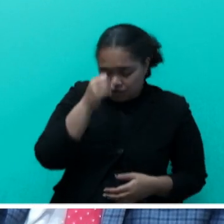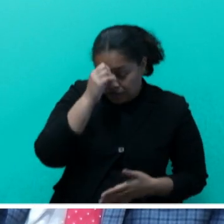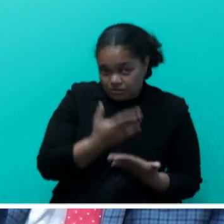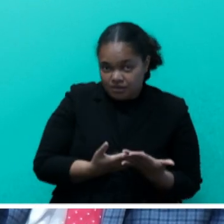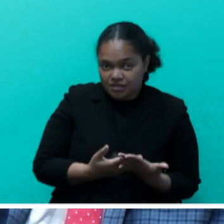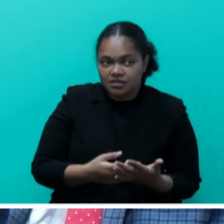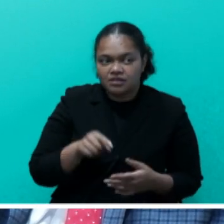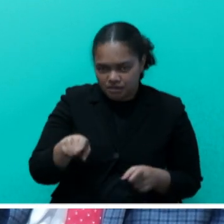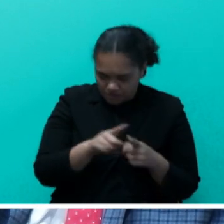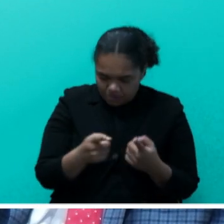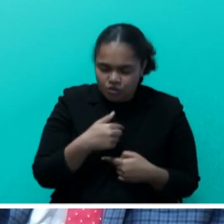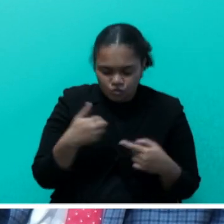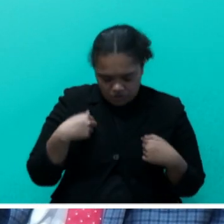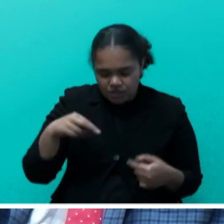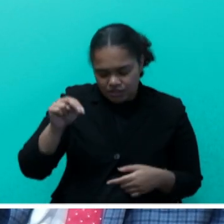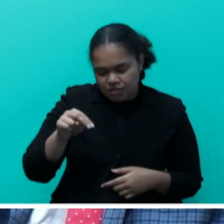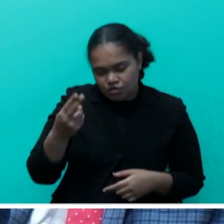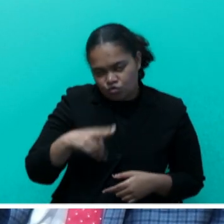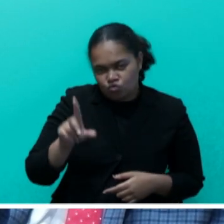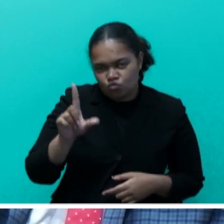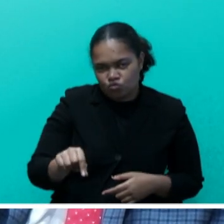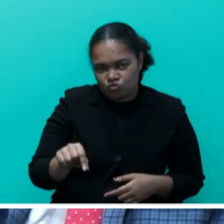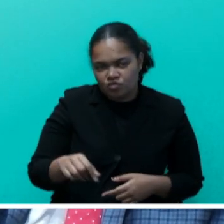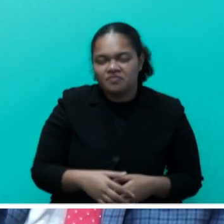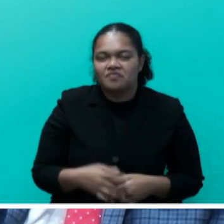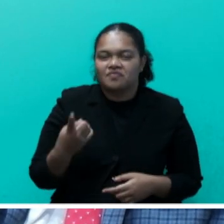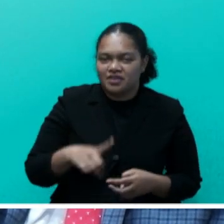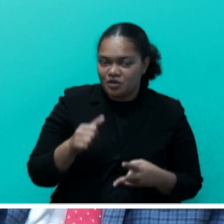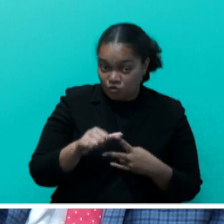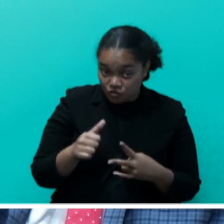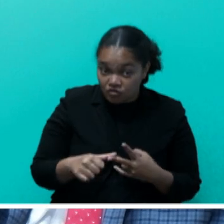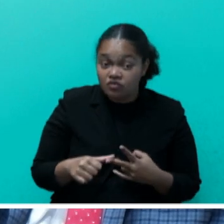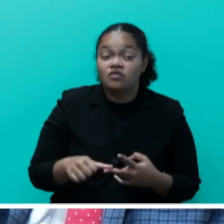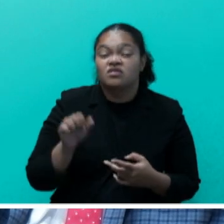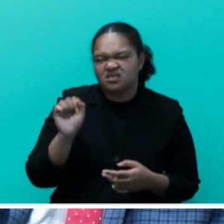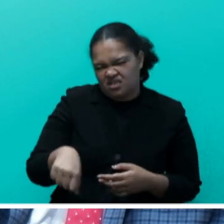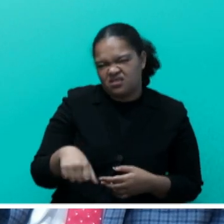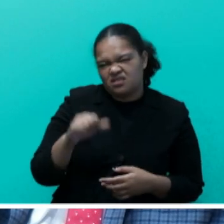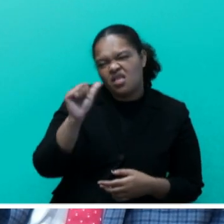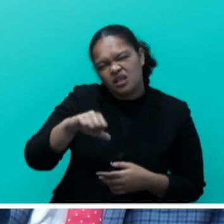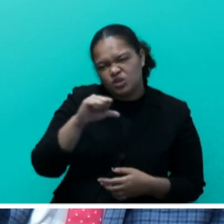that we need to do. And also, yeah, it's just an attitude change,